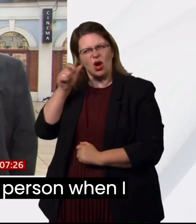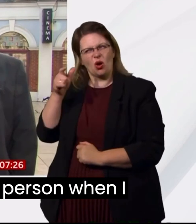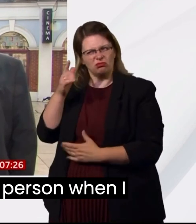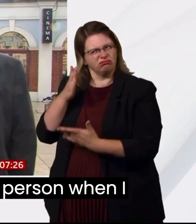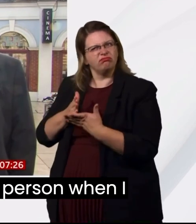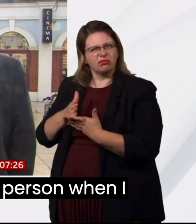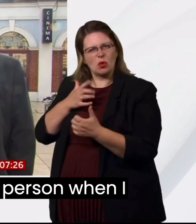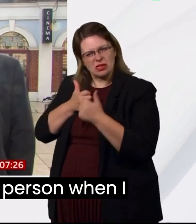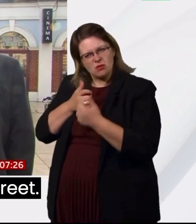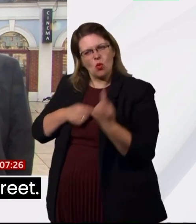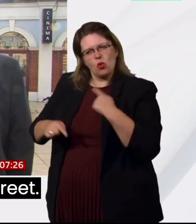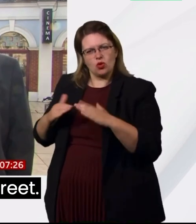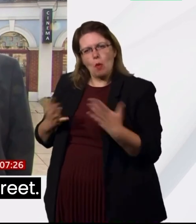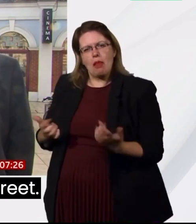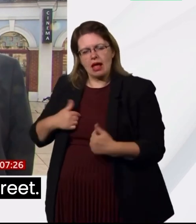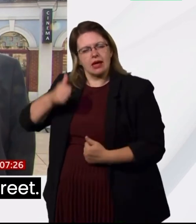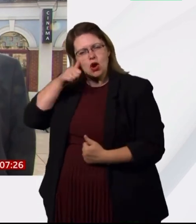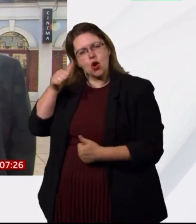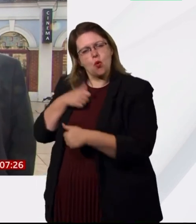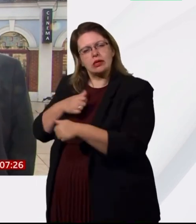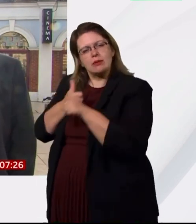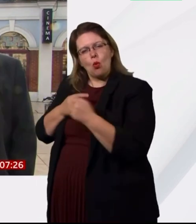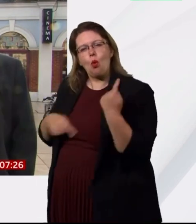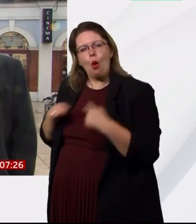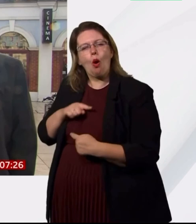was a genuine person when I met him on the street.